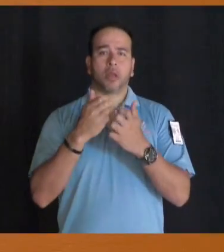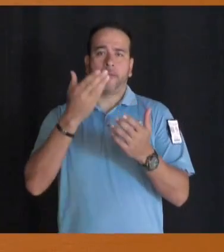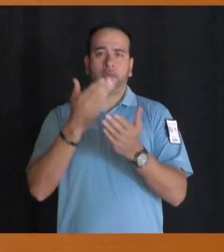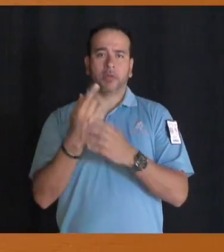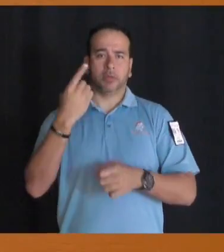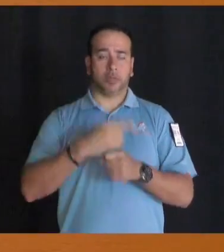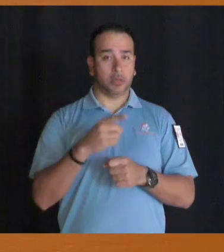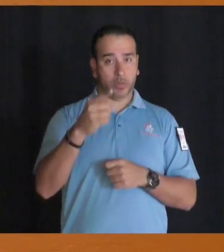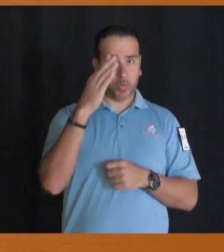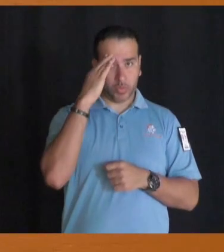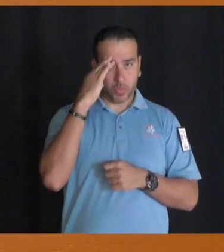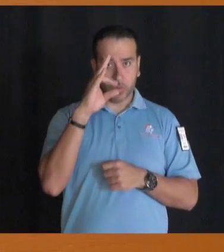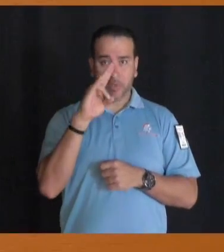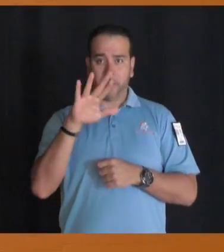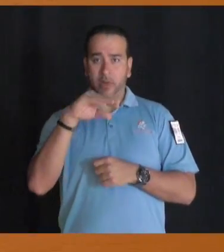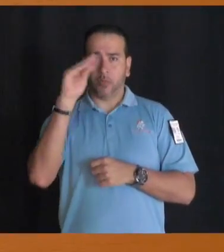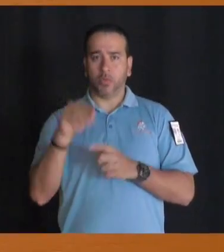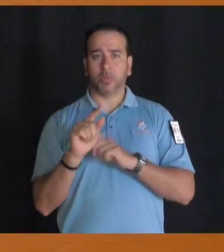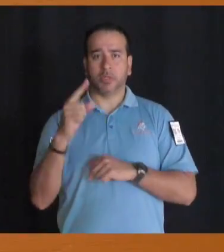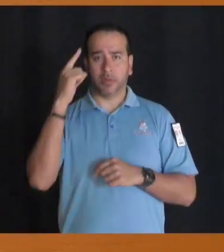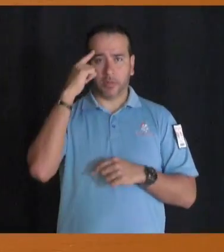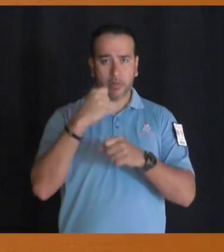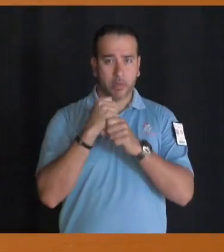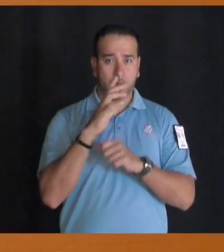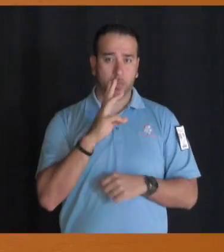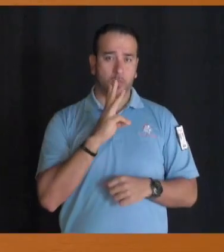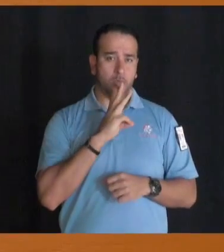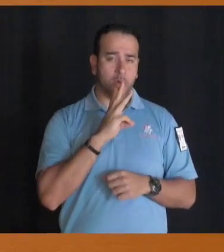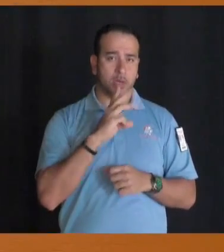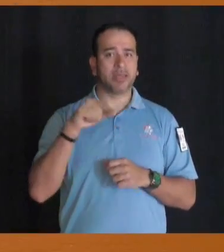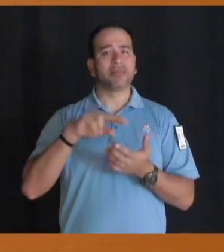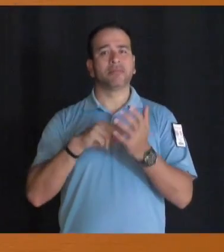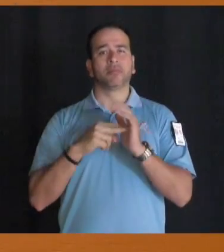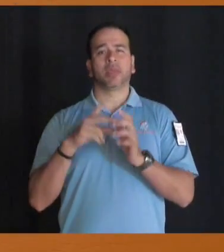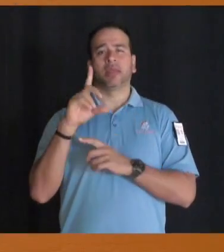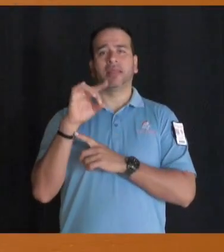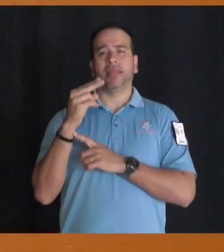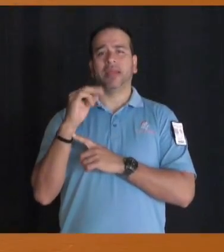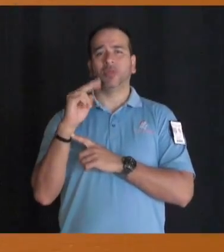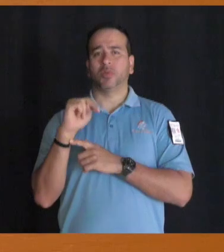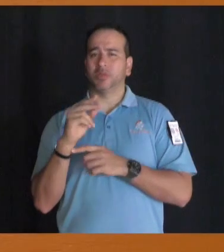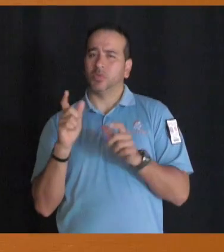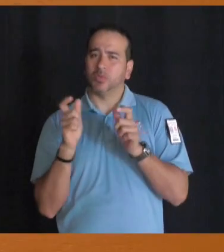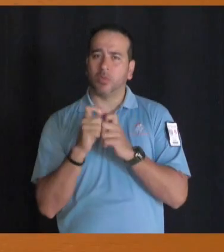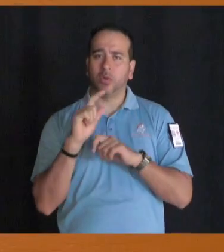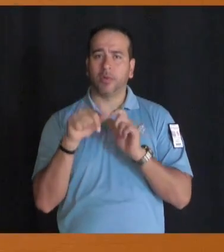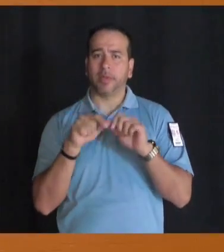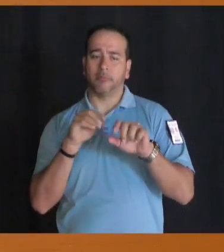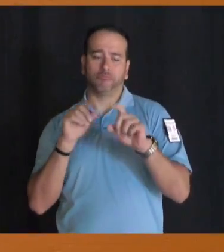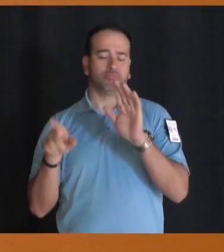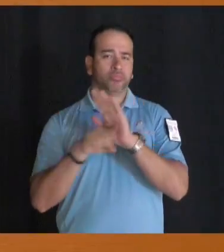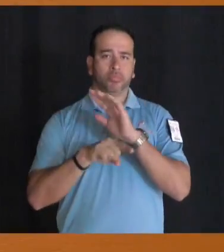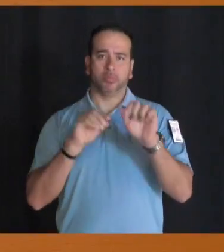Did you know that 75% of our brains are made up of water? This means that dehydration even in small amounts can have a negative